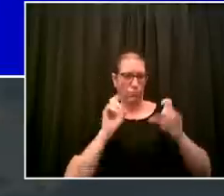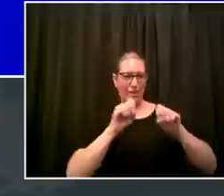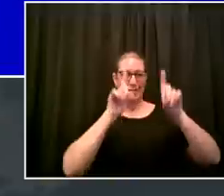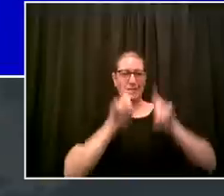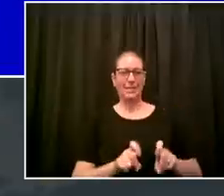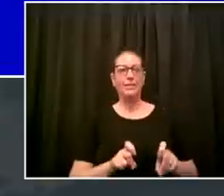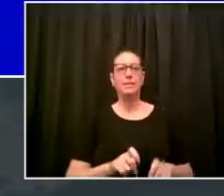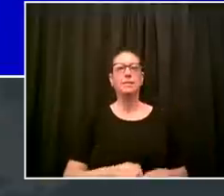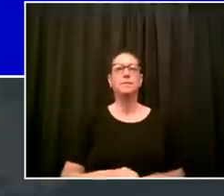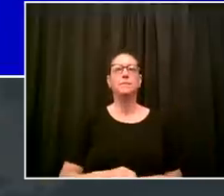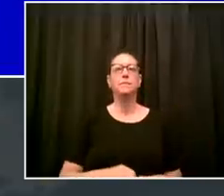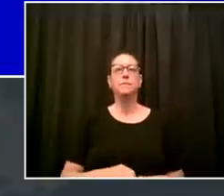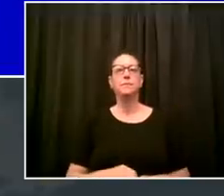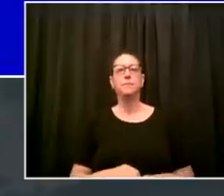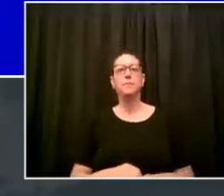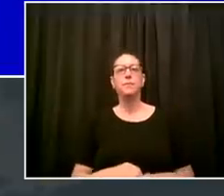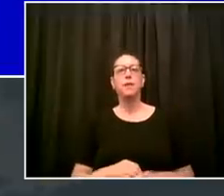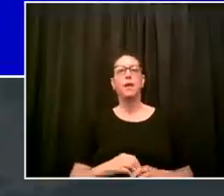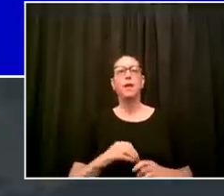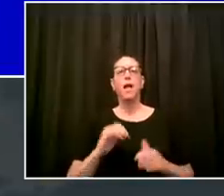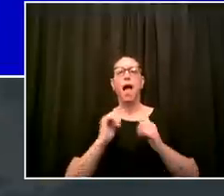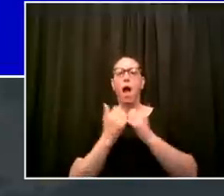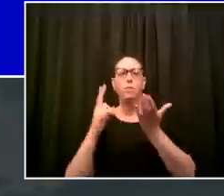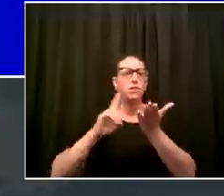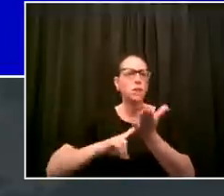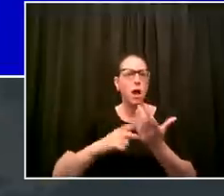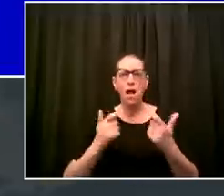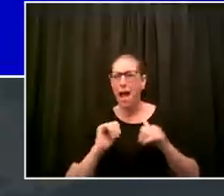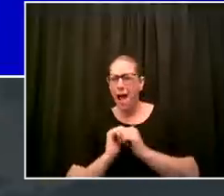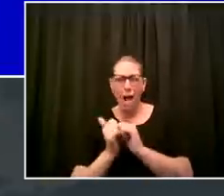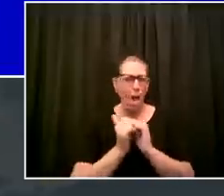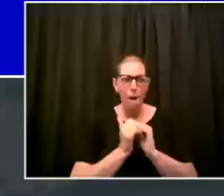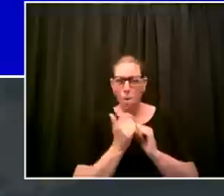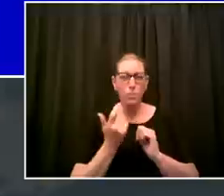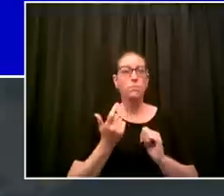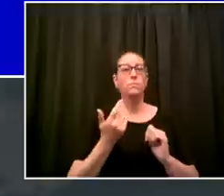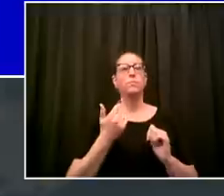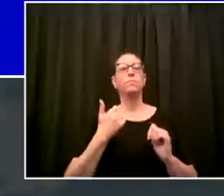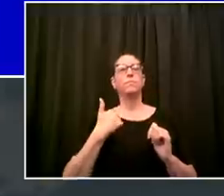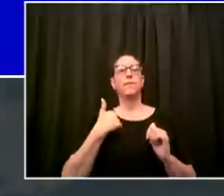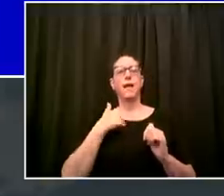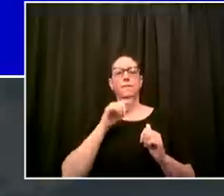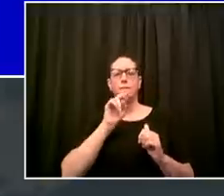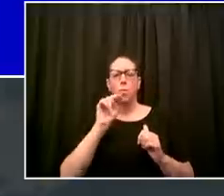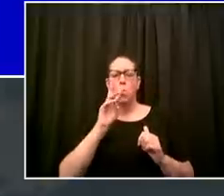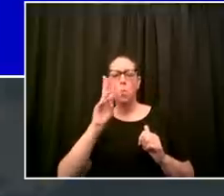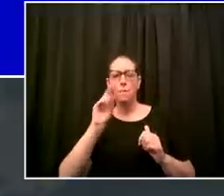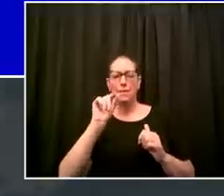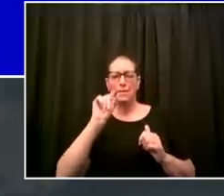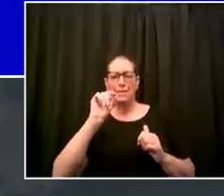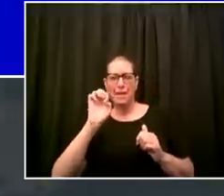you go to first serosurveynyc.com yes it's a mouthful first